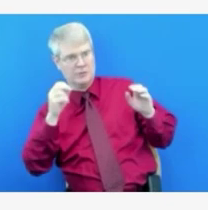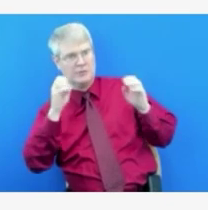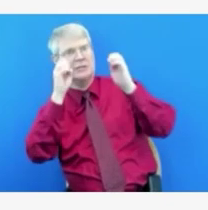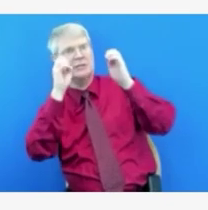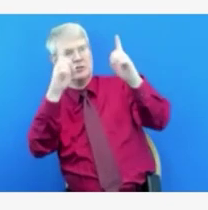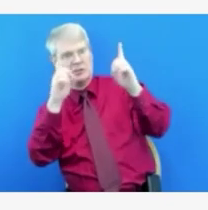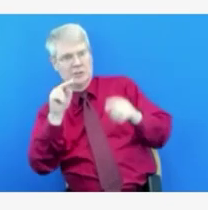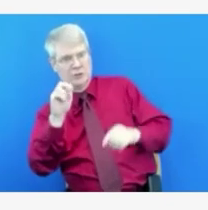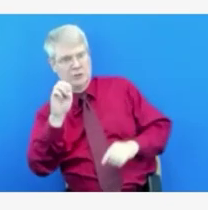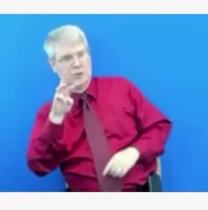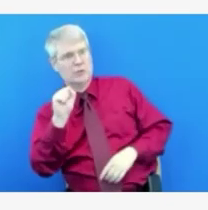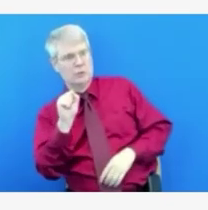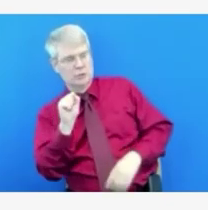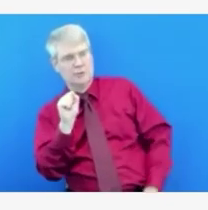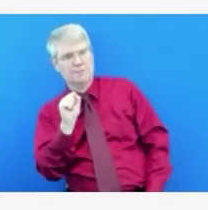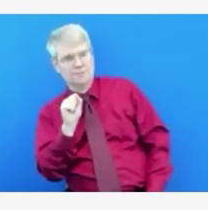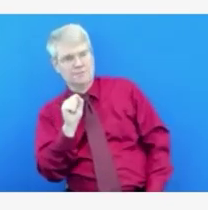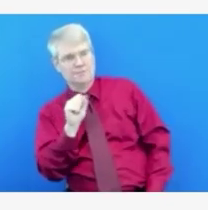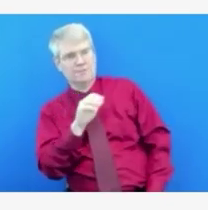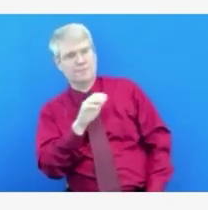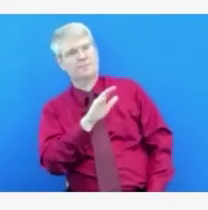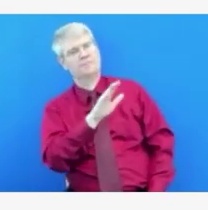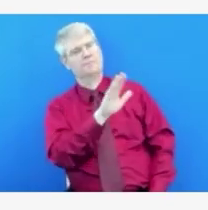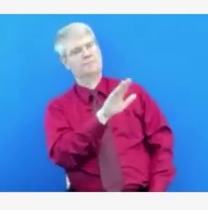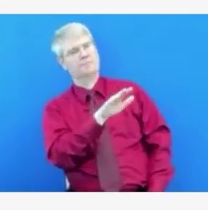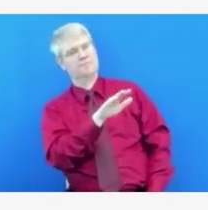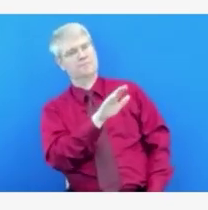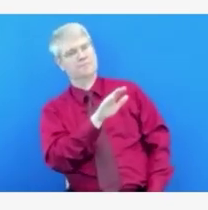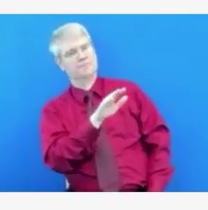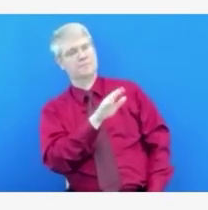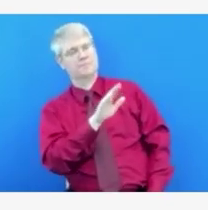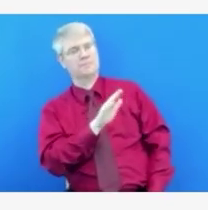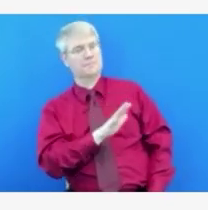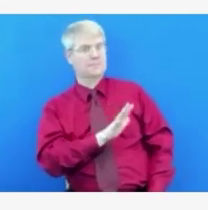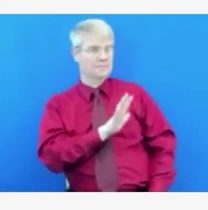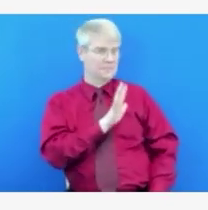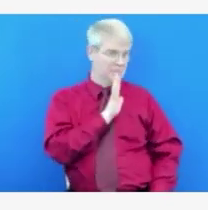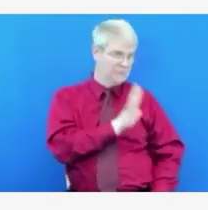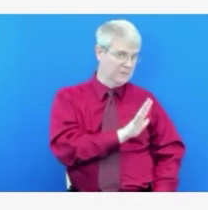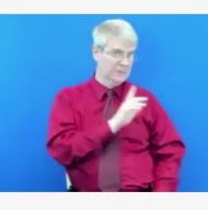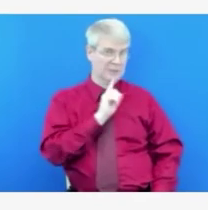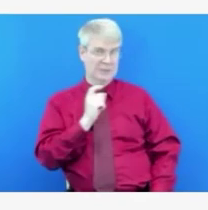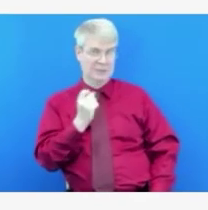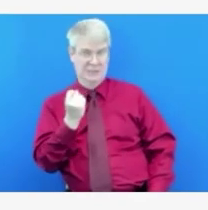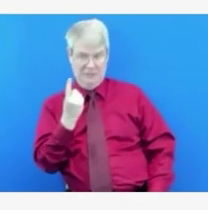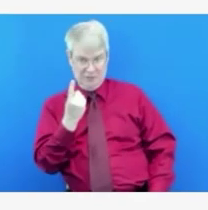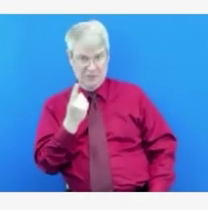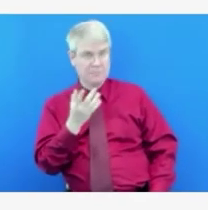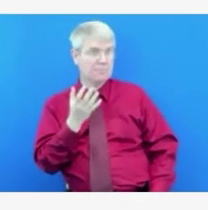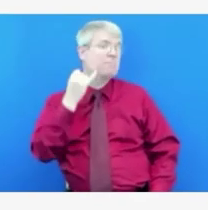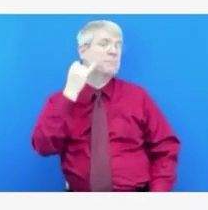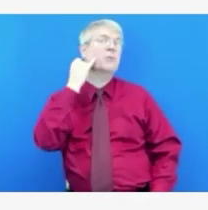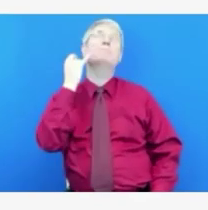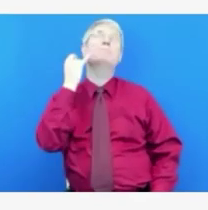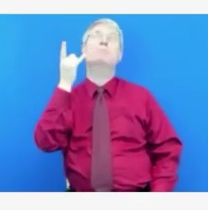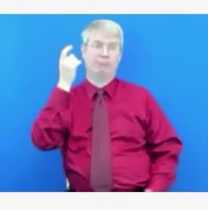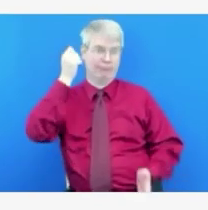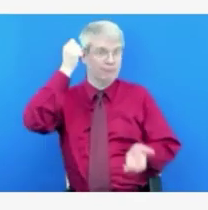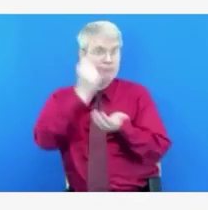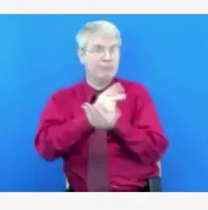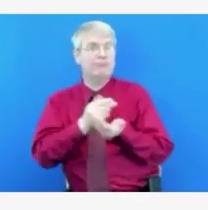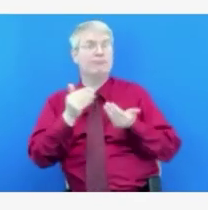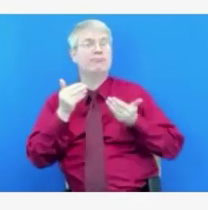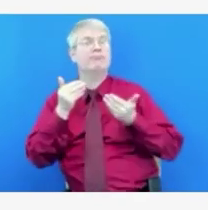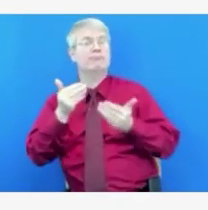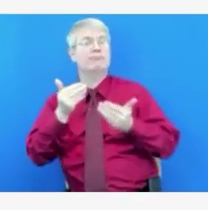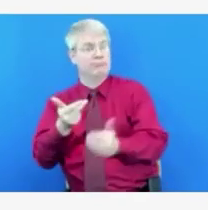the vaccine is available to five to 11 year olds and what sort of uptake you're realistically expecting. Is it going to be a lot like